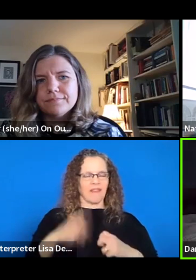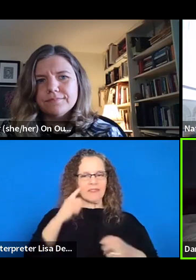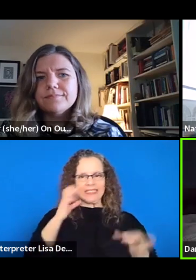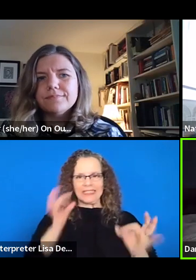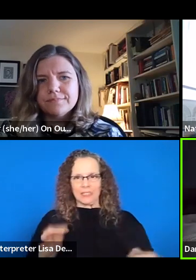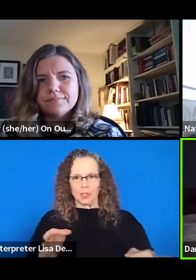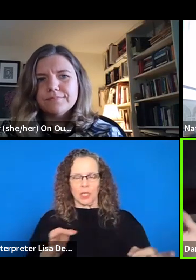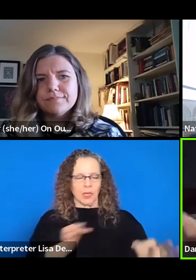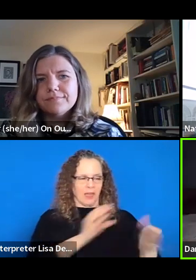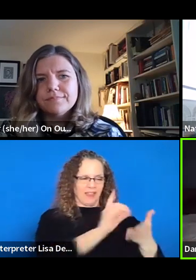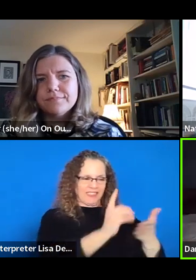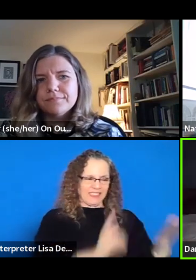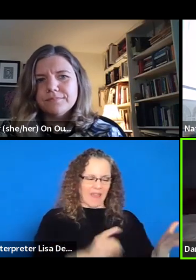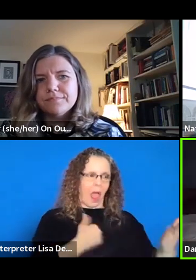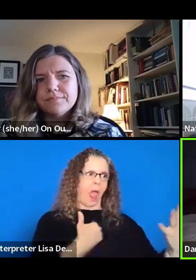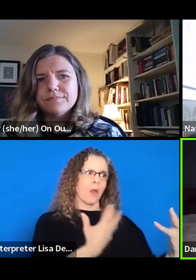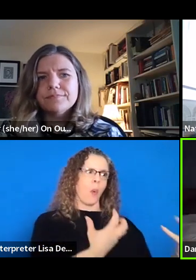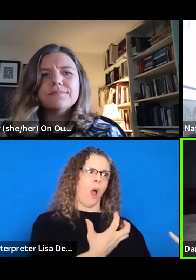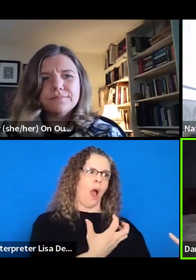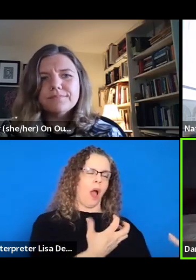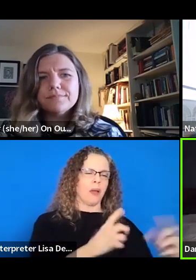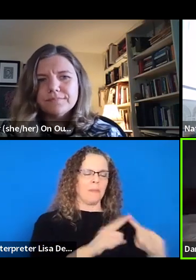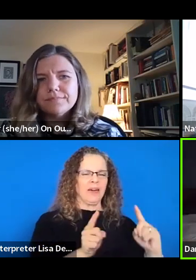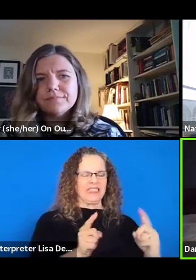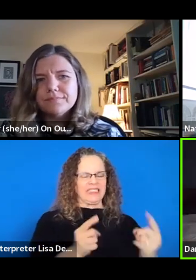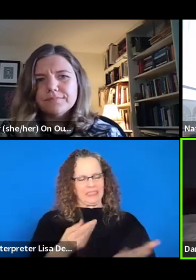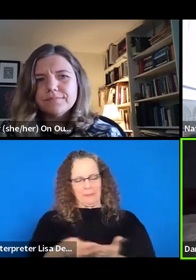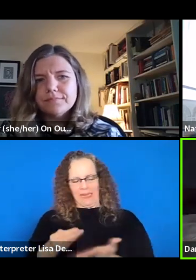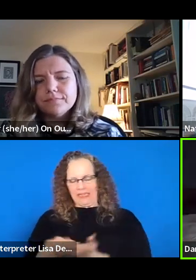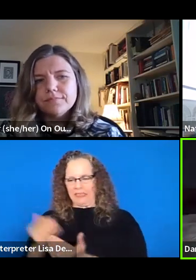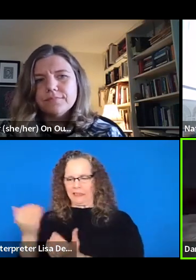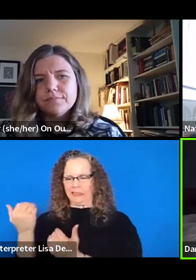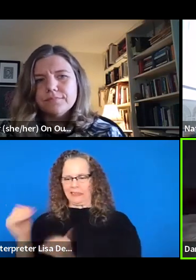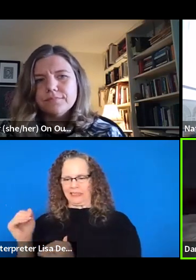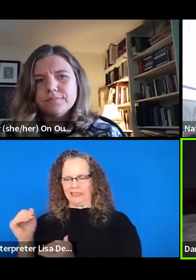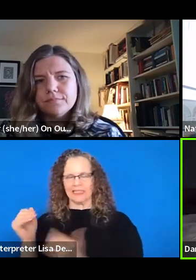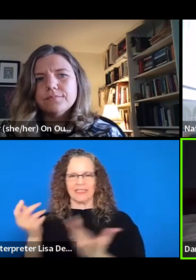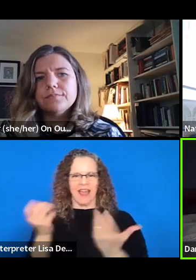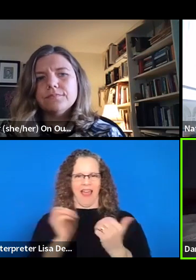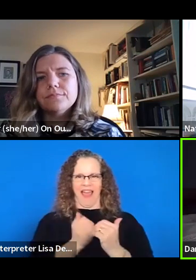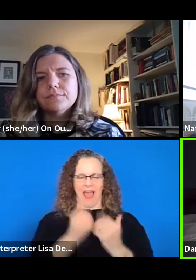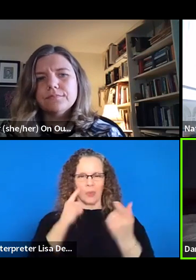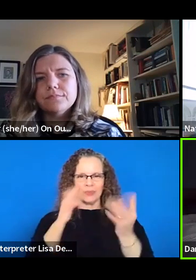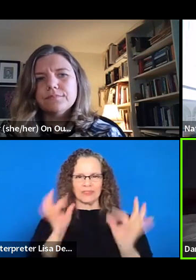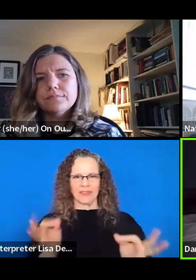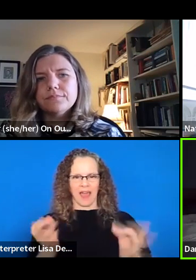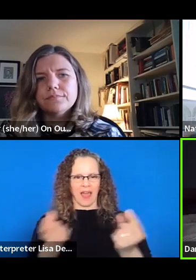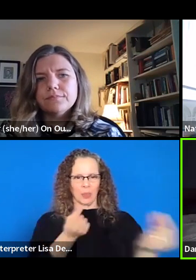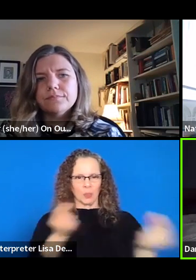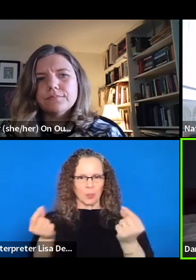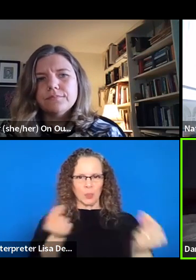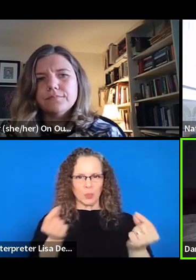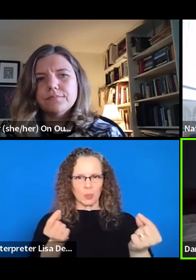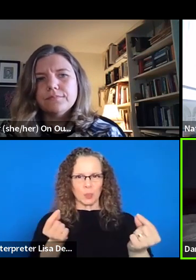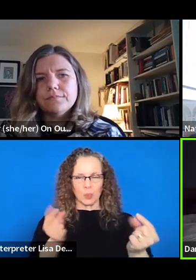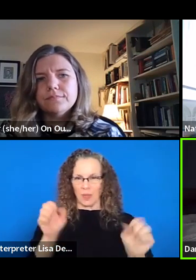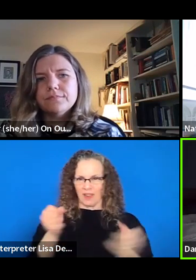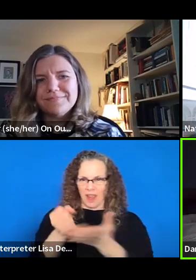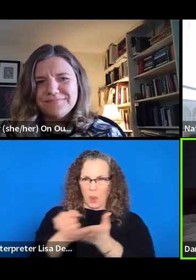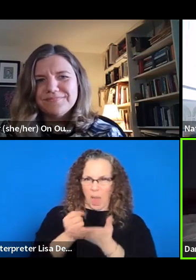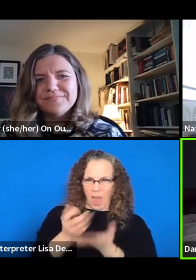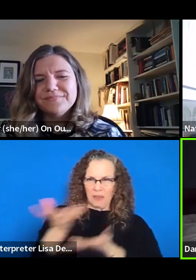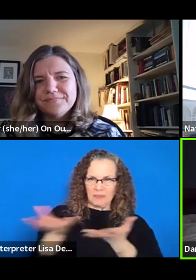that we want. Can you like, let's work together to figure out how we make this hard decision together. Right. Um, open bookkeeping